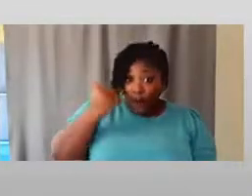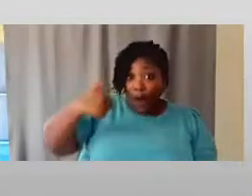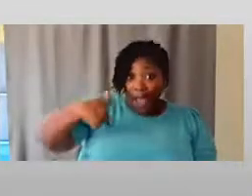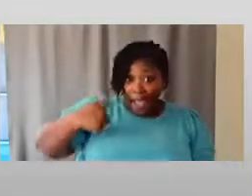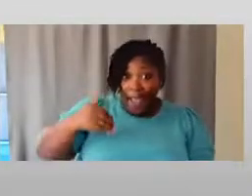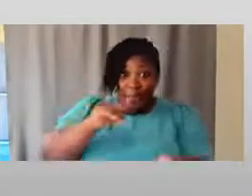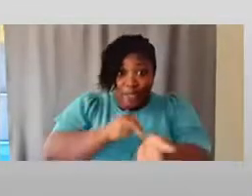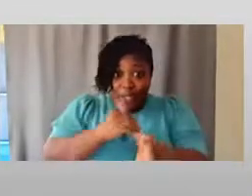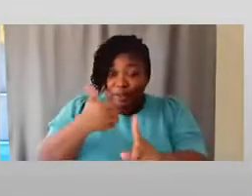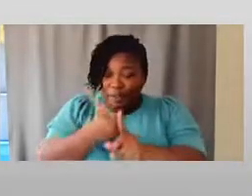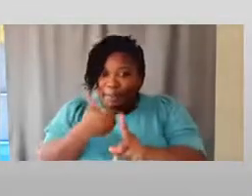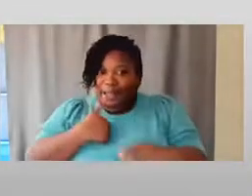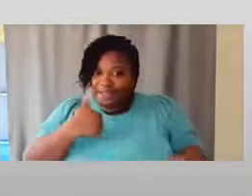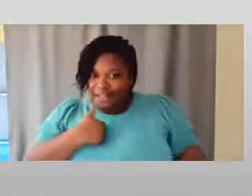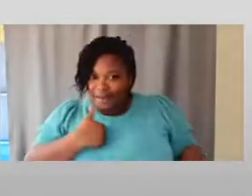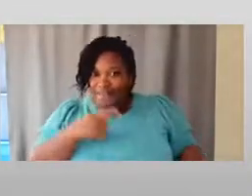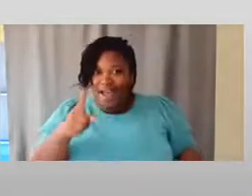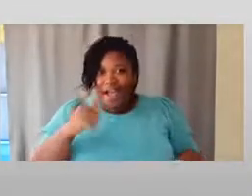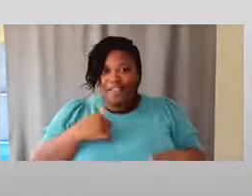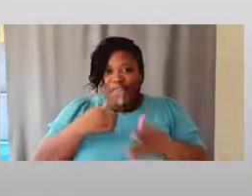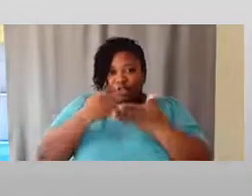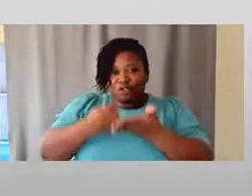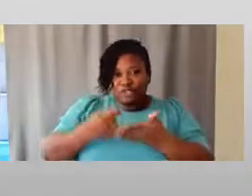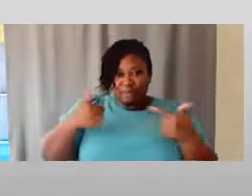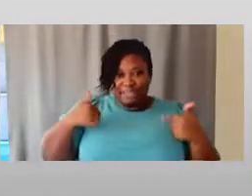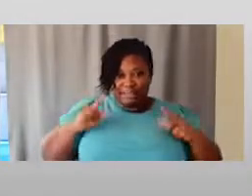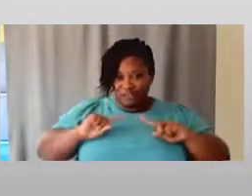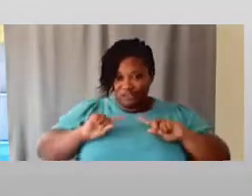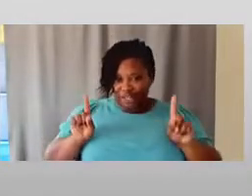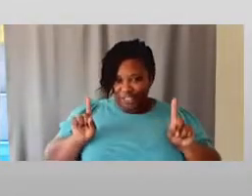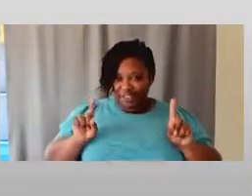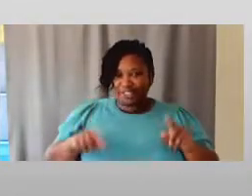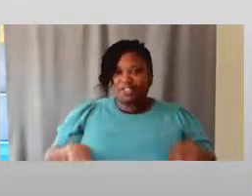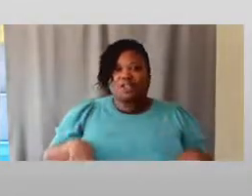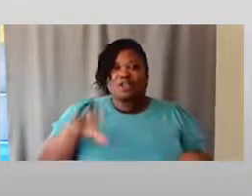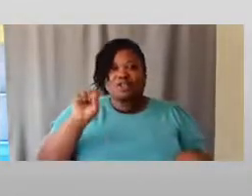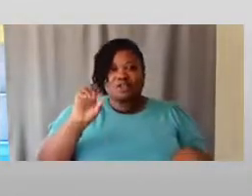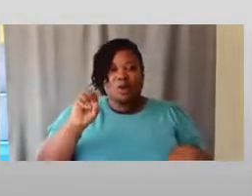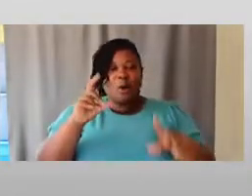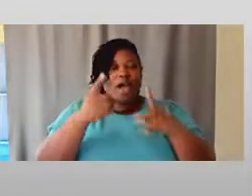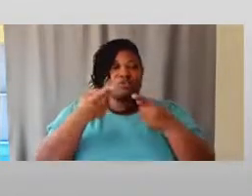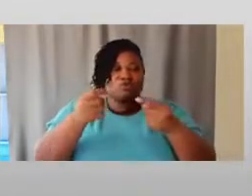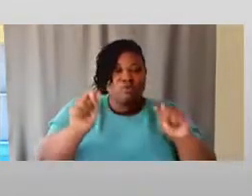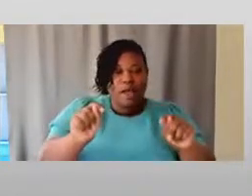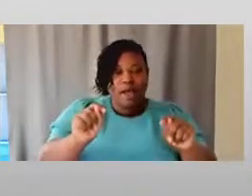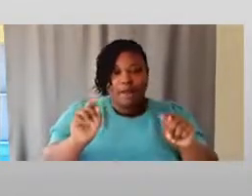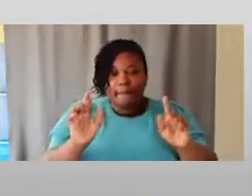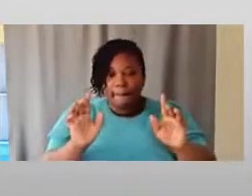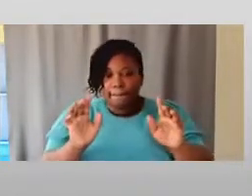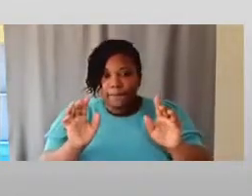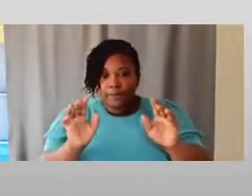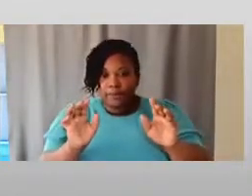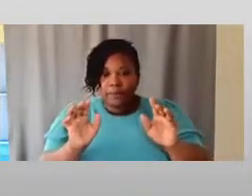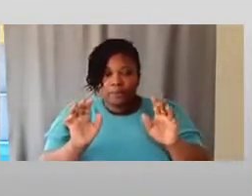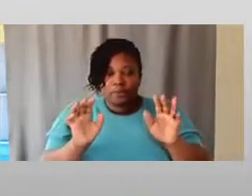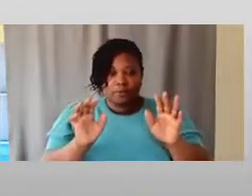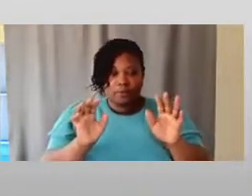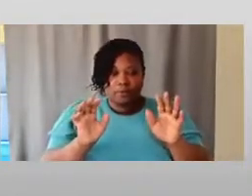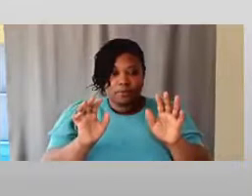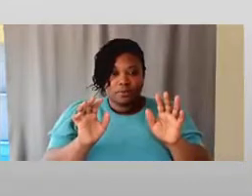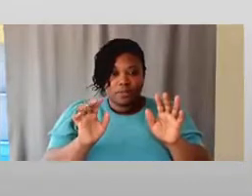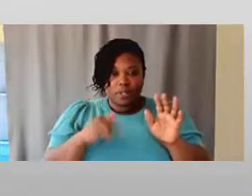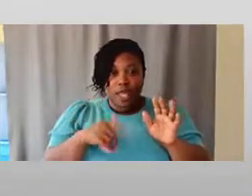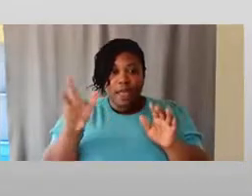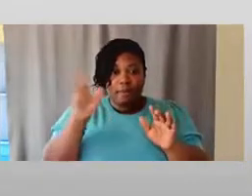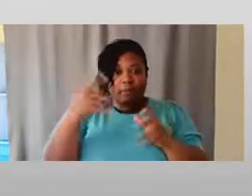as I move through the world as an early career disabled woman, I'm Mexican-American, I'm part of the